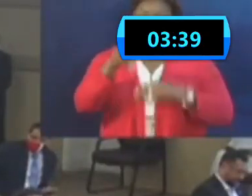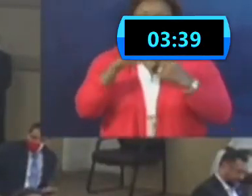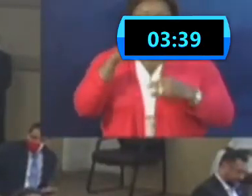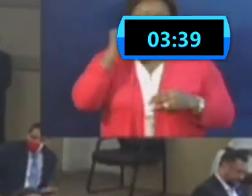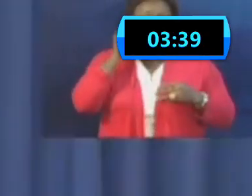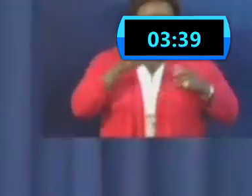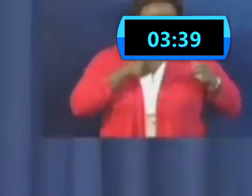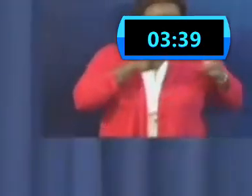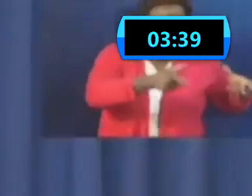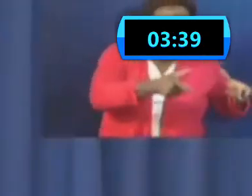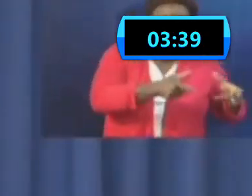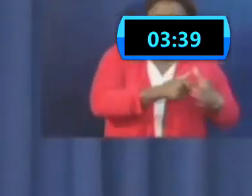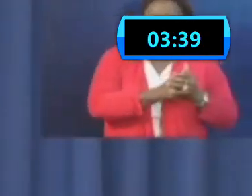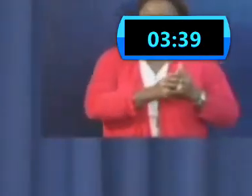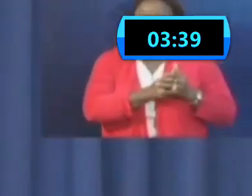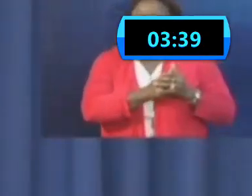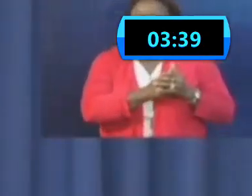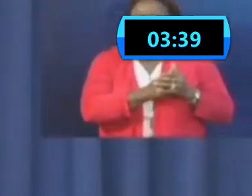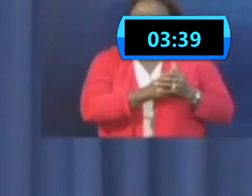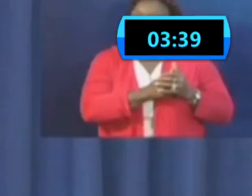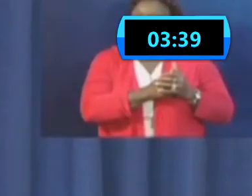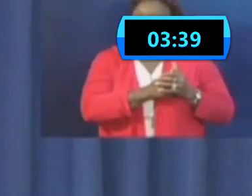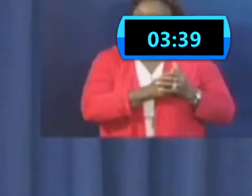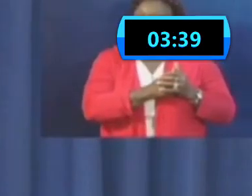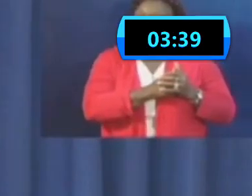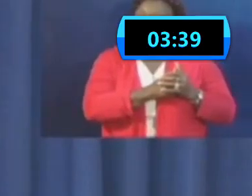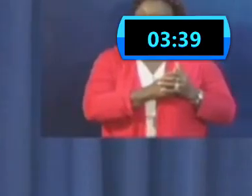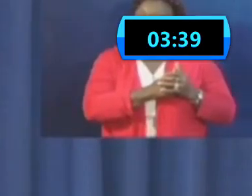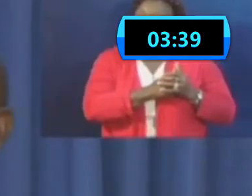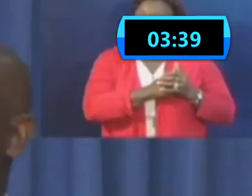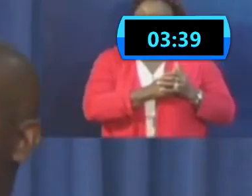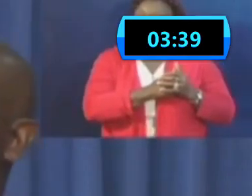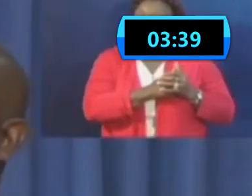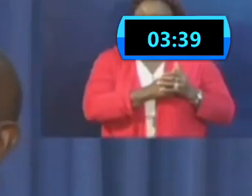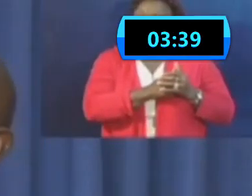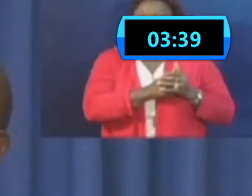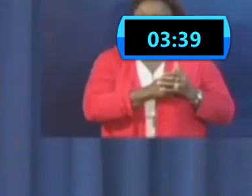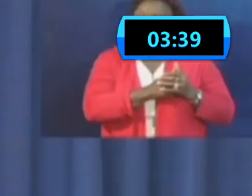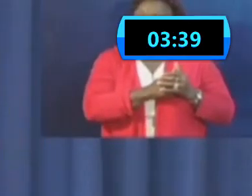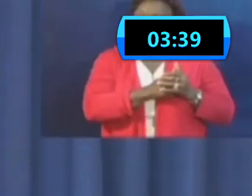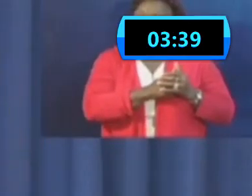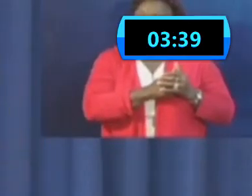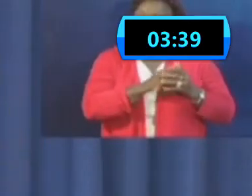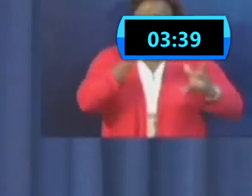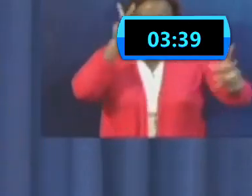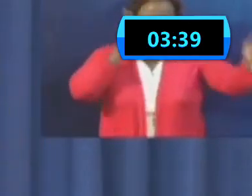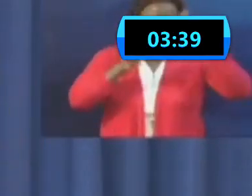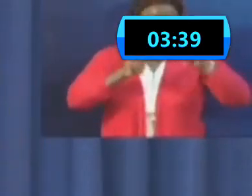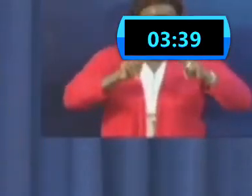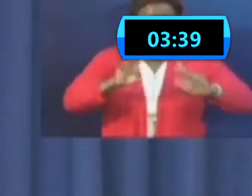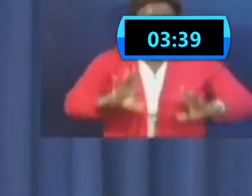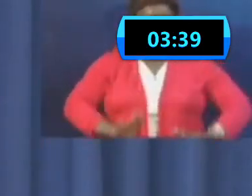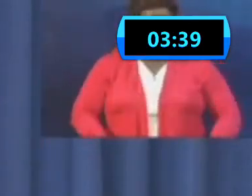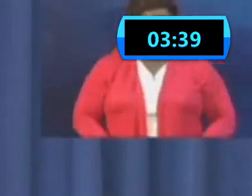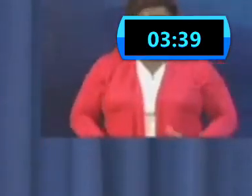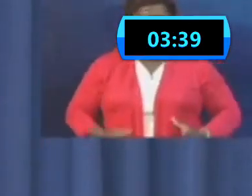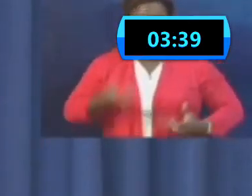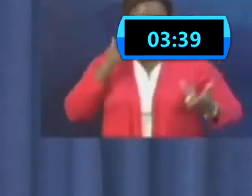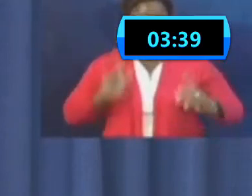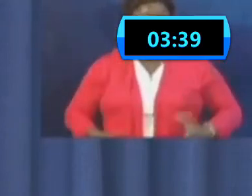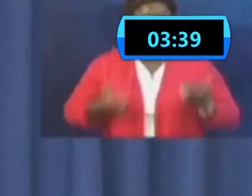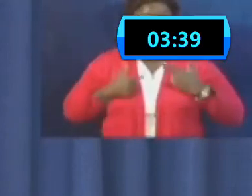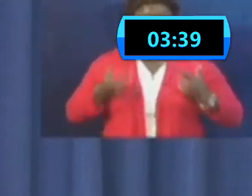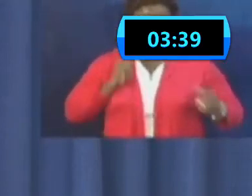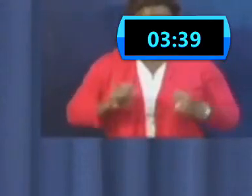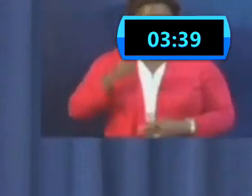Returning nationals? Yes. Persons who live, who claim Trindad and Tobago as their home and who were